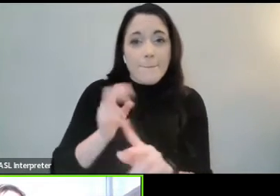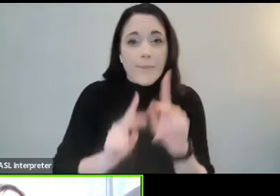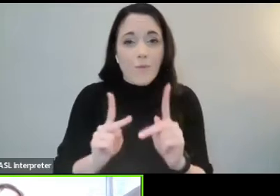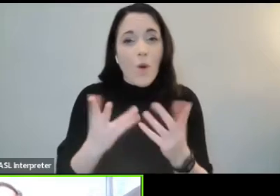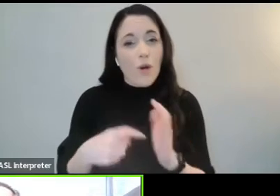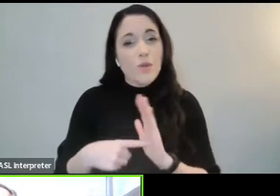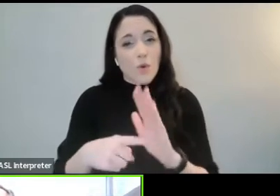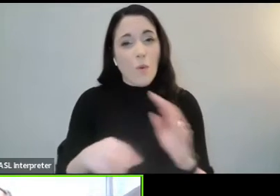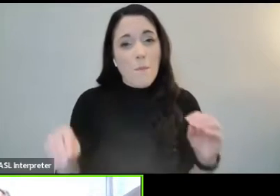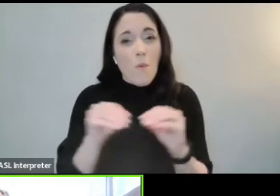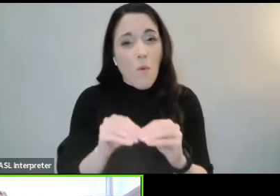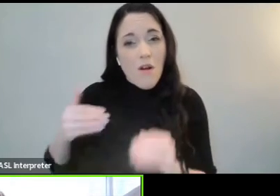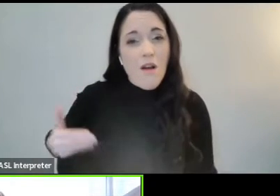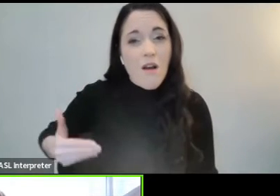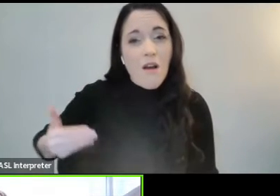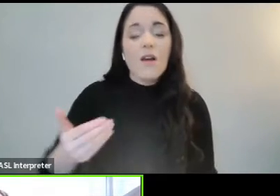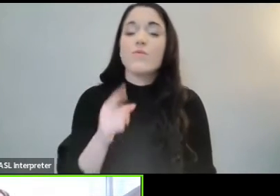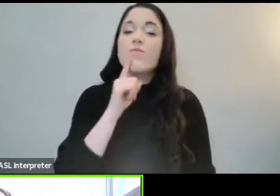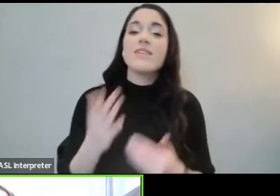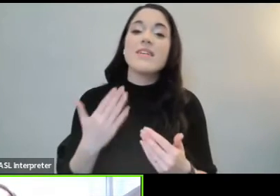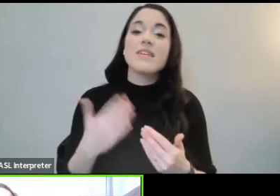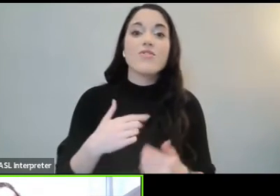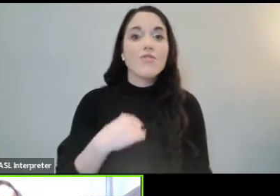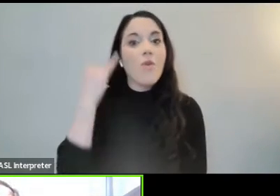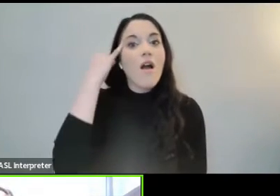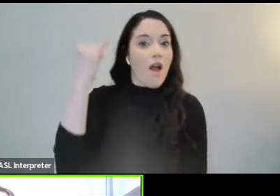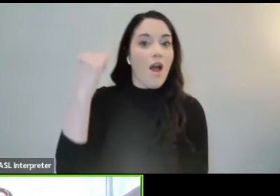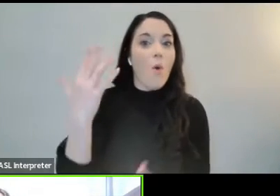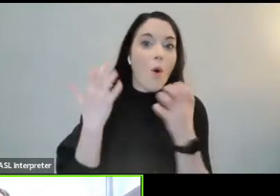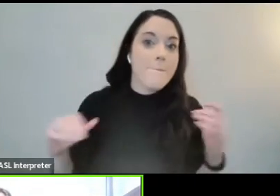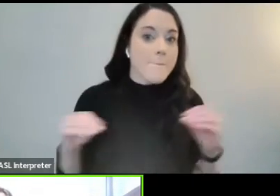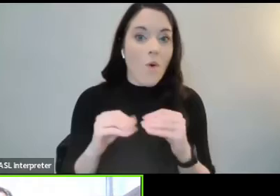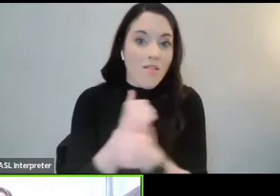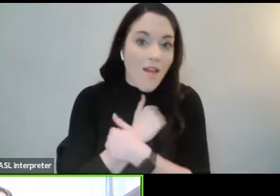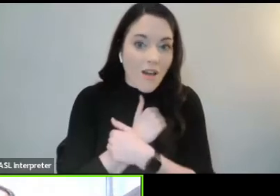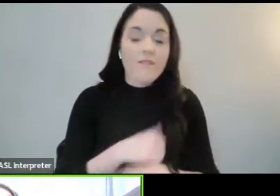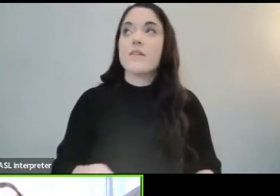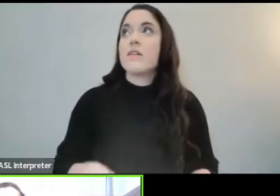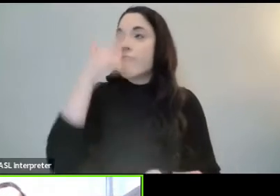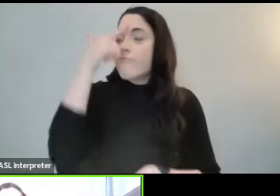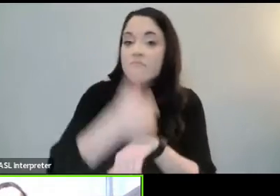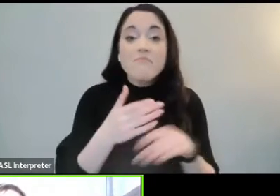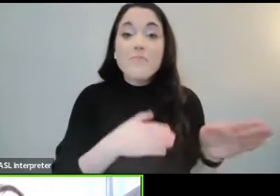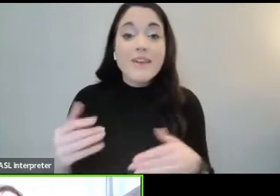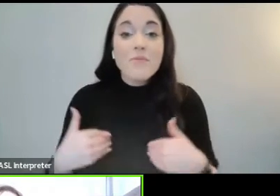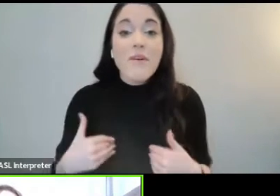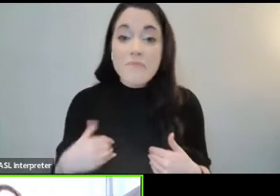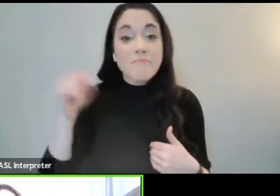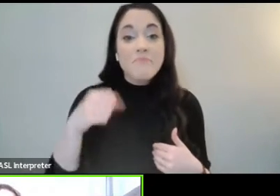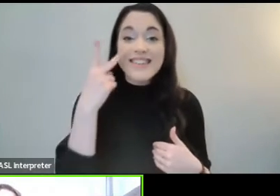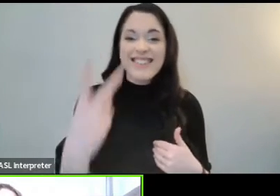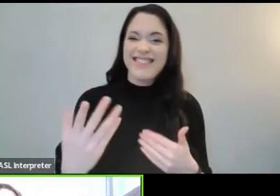It's often easy to have the idea in mind, the plan to be more loving, to even see it with my